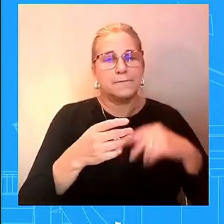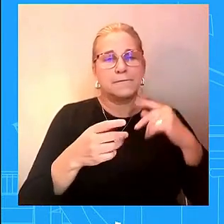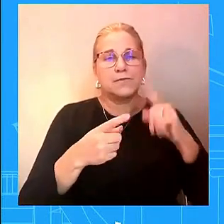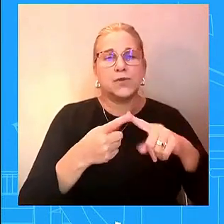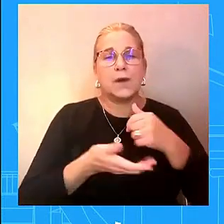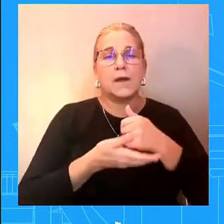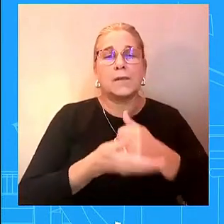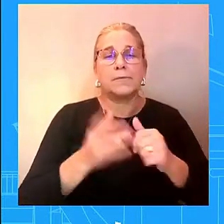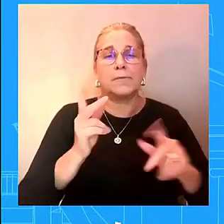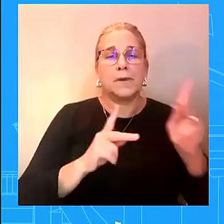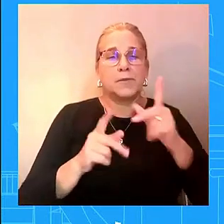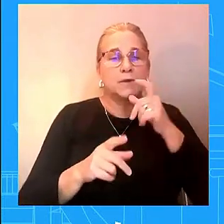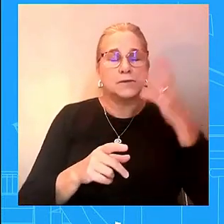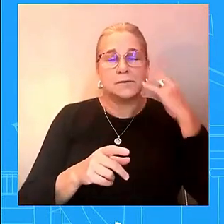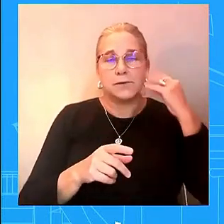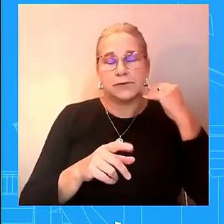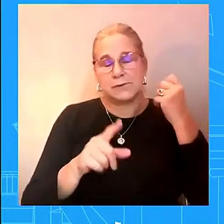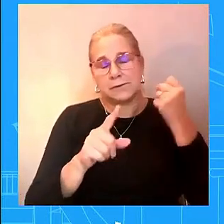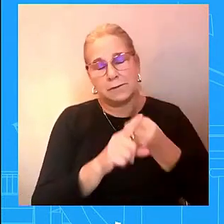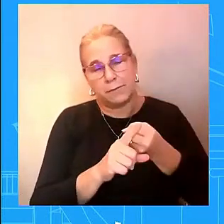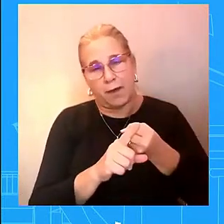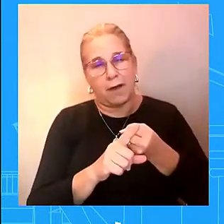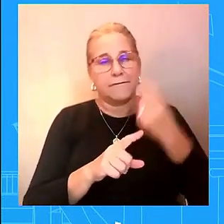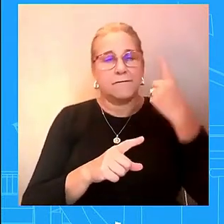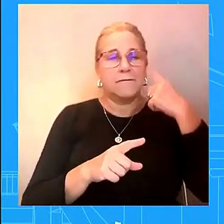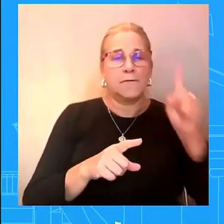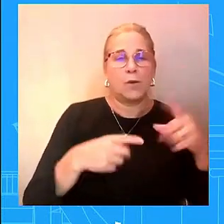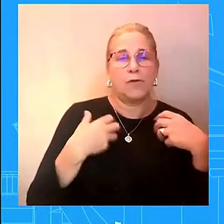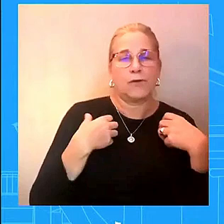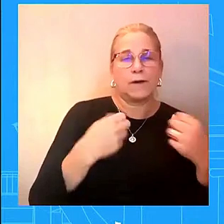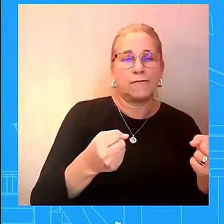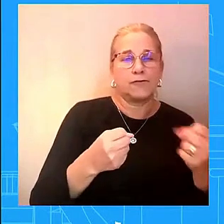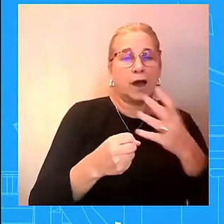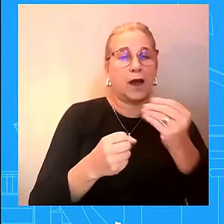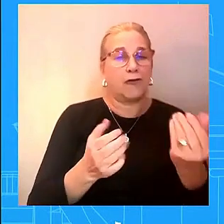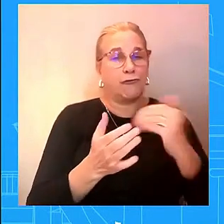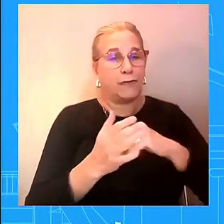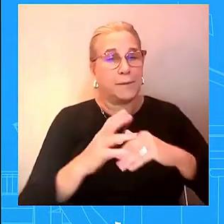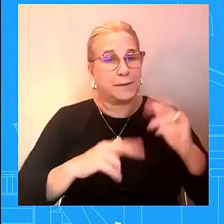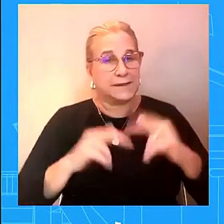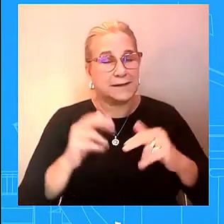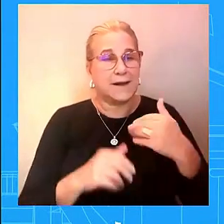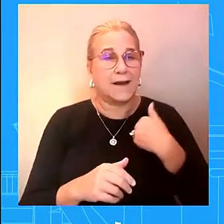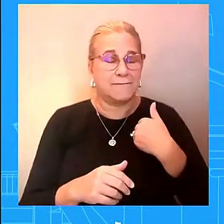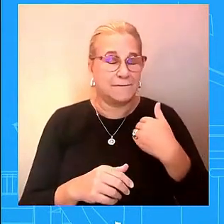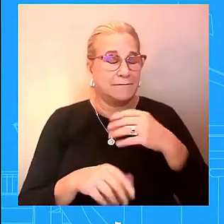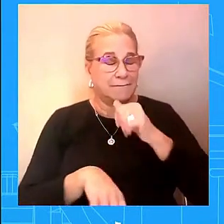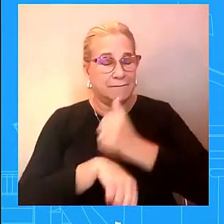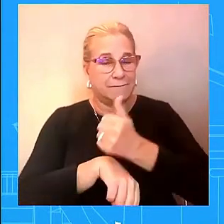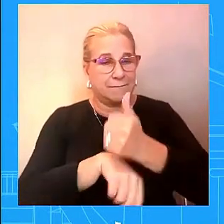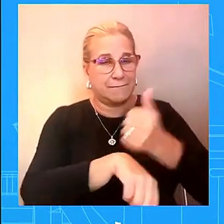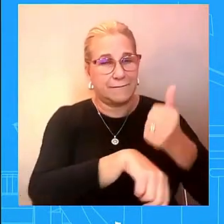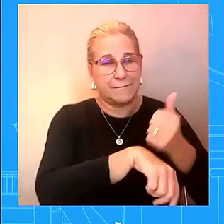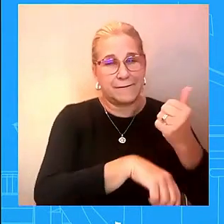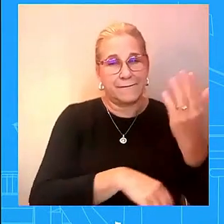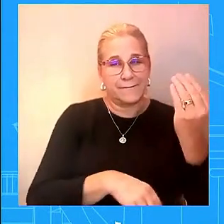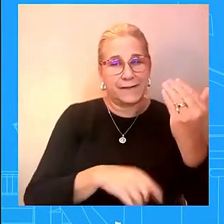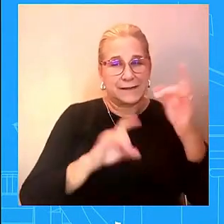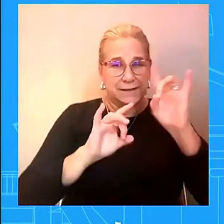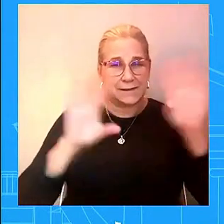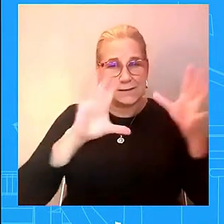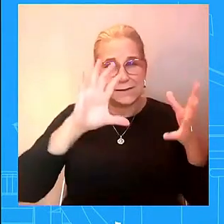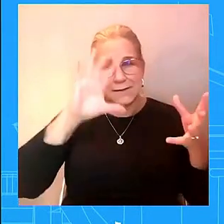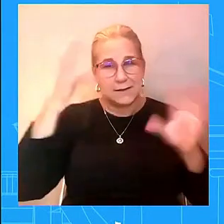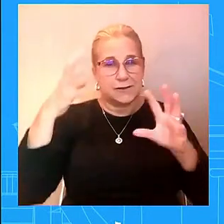efforts additionally 15 disaster recovery centers are operating in impacted areas in north carolina and have served